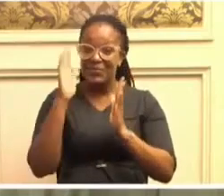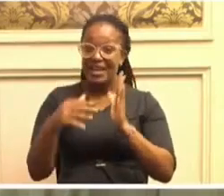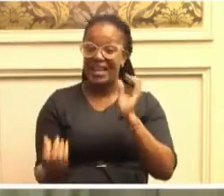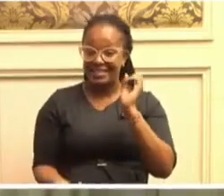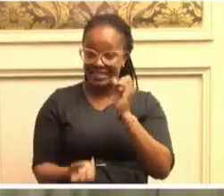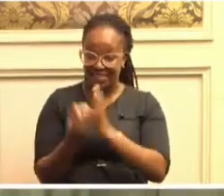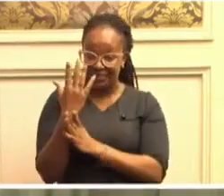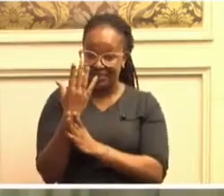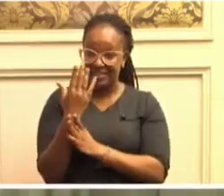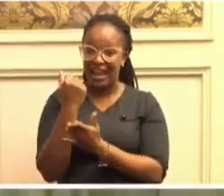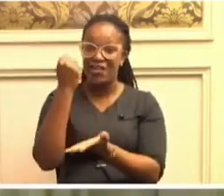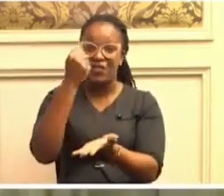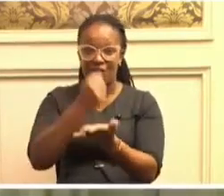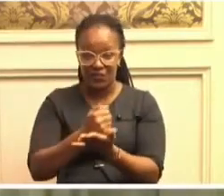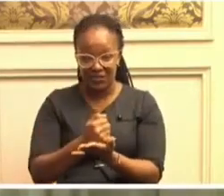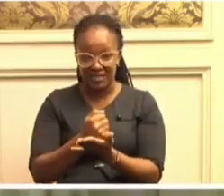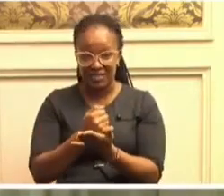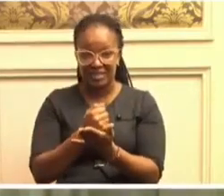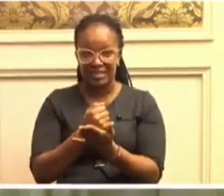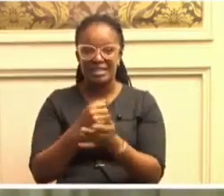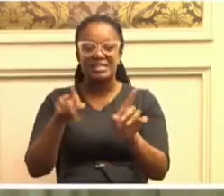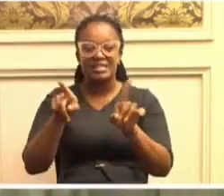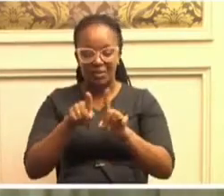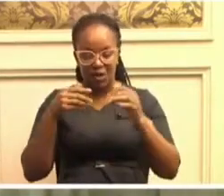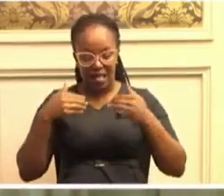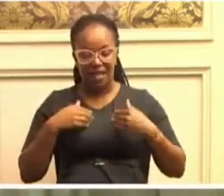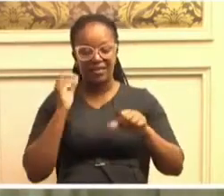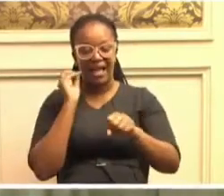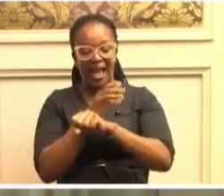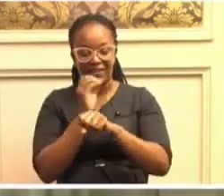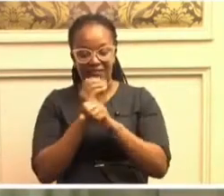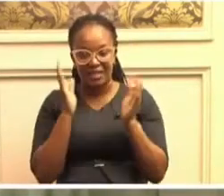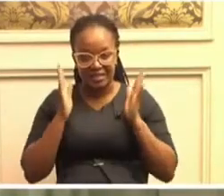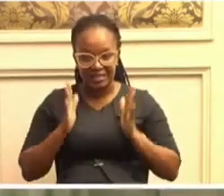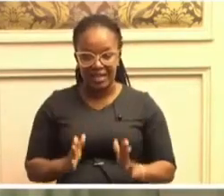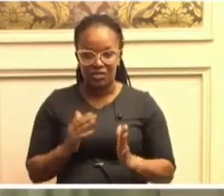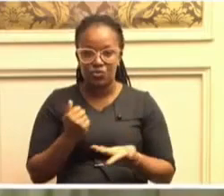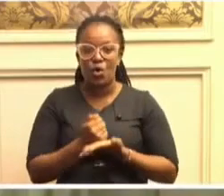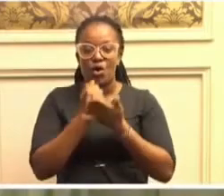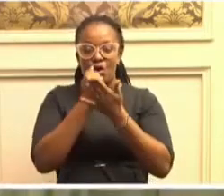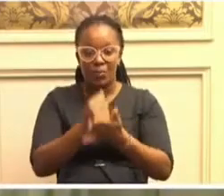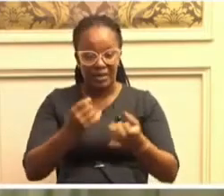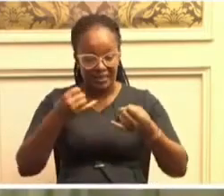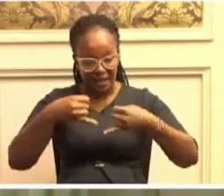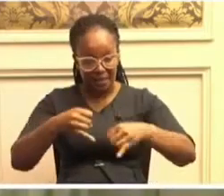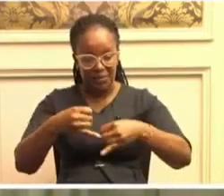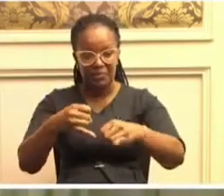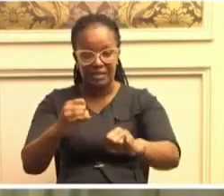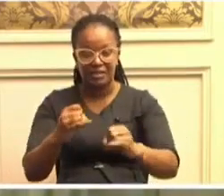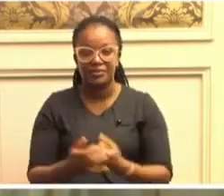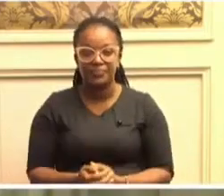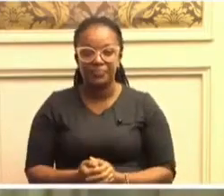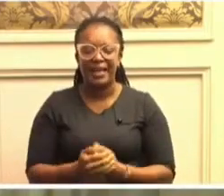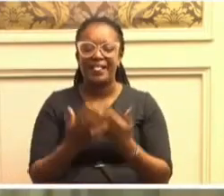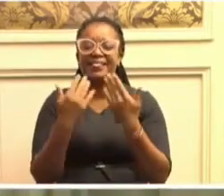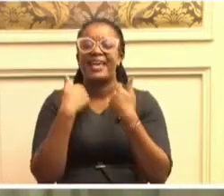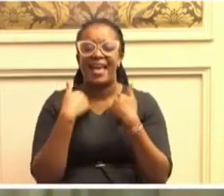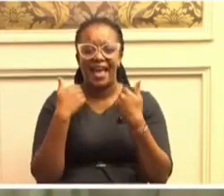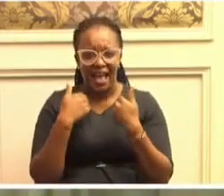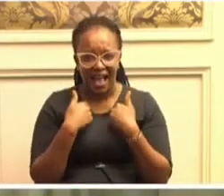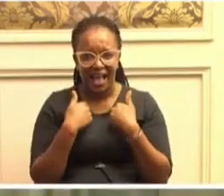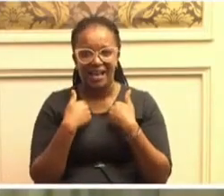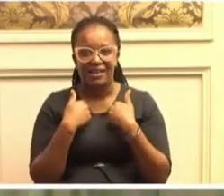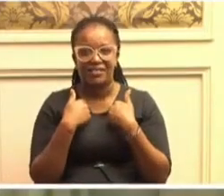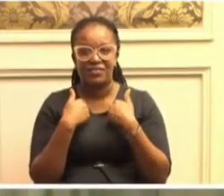and retain a retinue of advices to assist in this implementation. They have mandated both